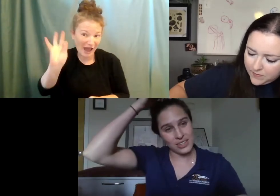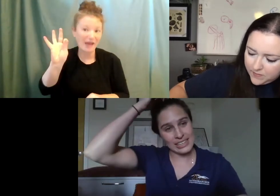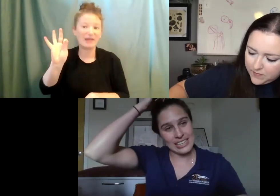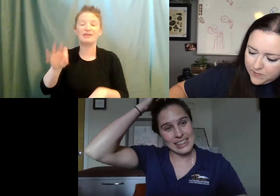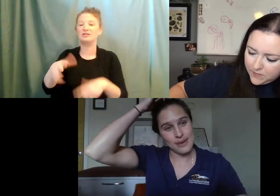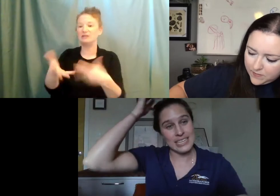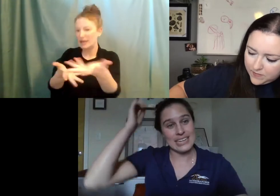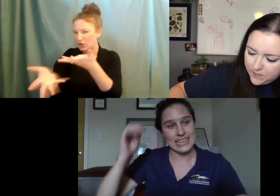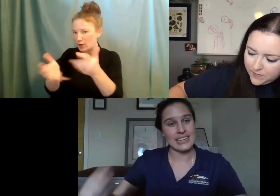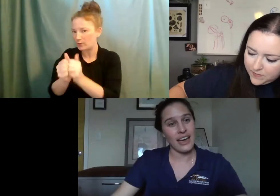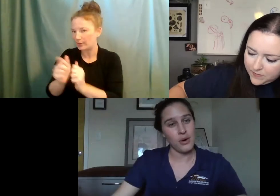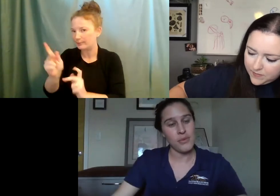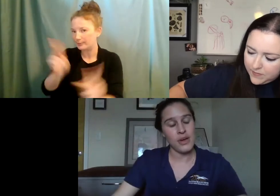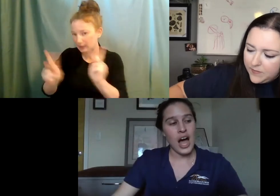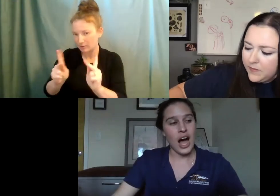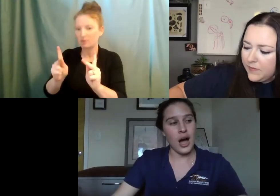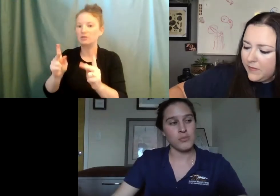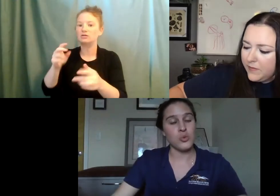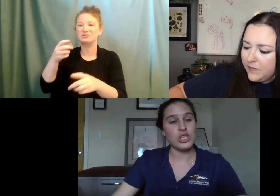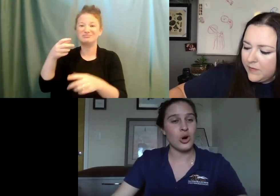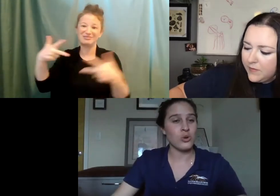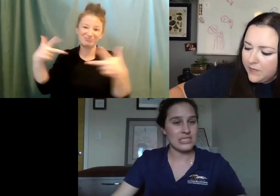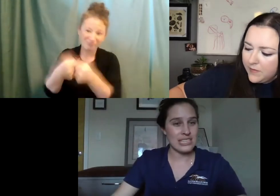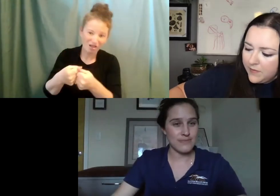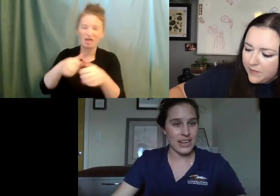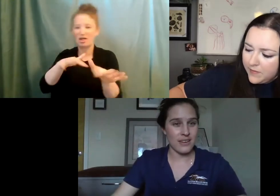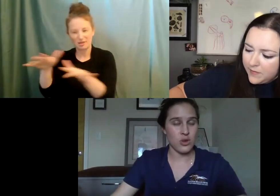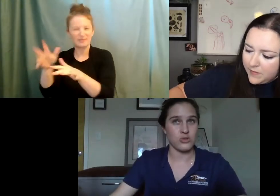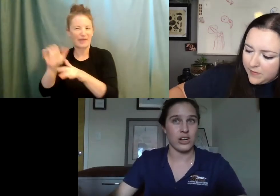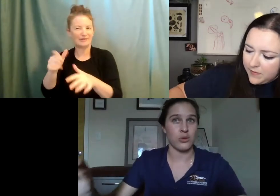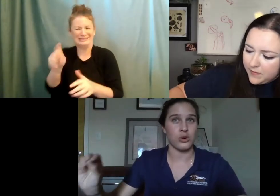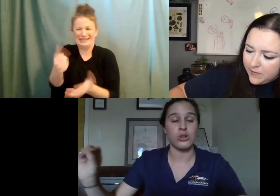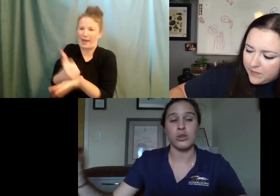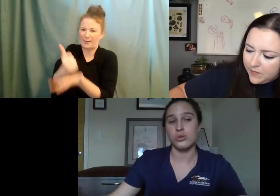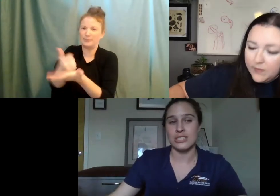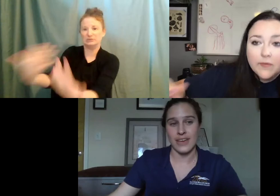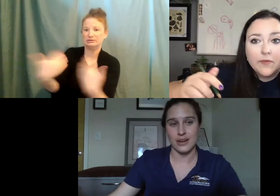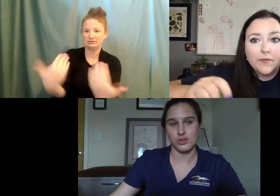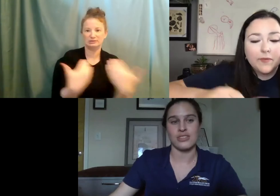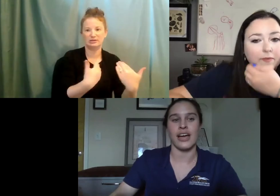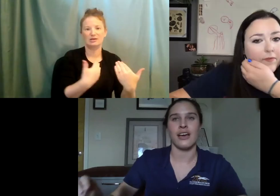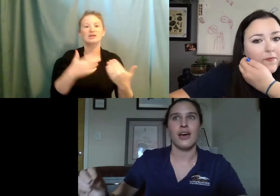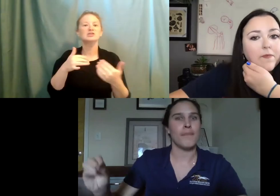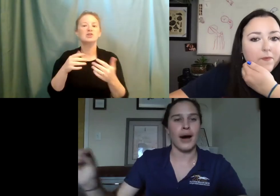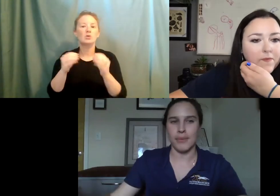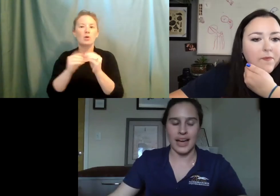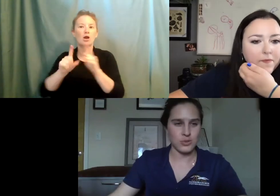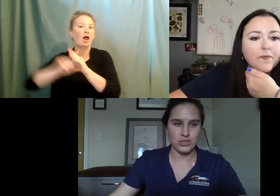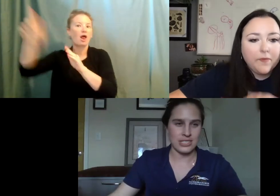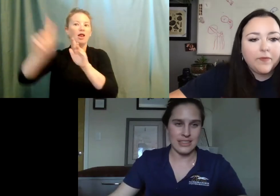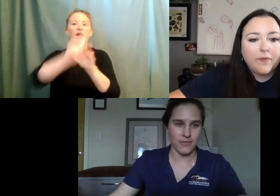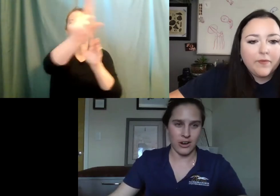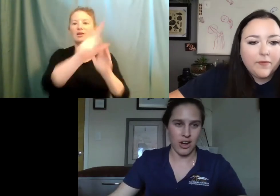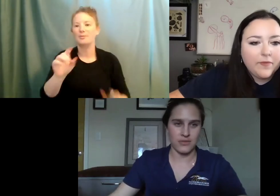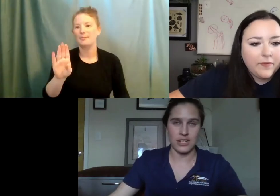people that could lead them to needing help. Um, so we don't see as many of those very reclusive animals like bobcats.